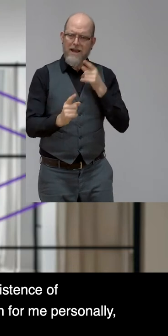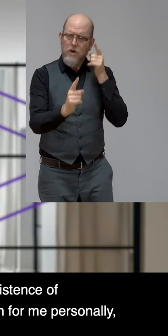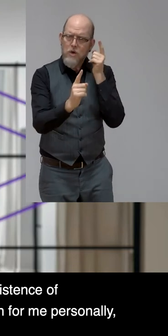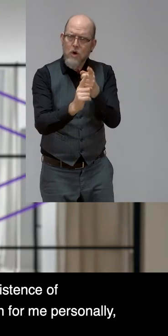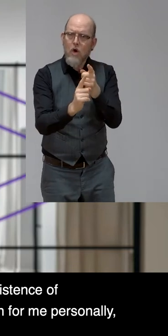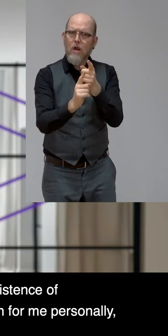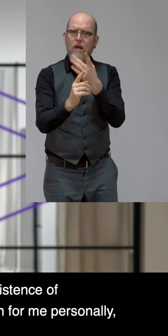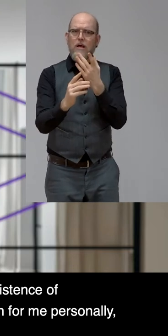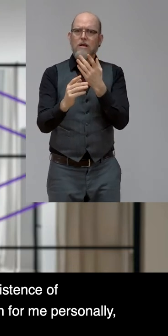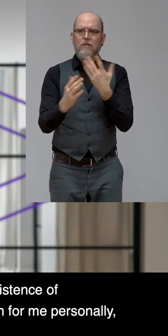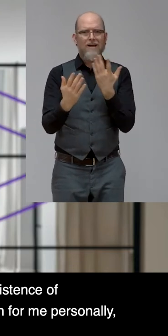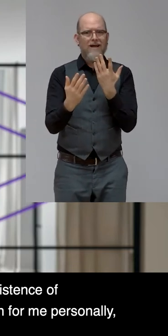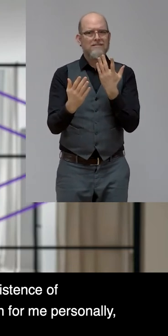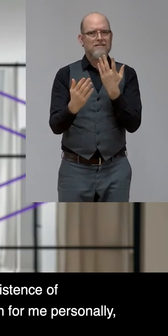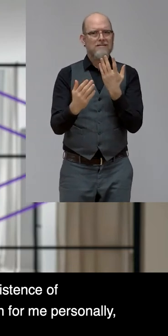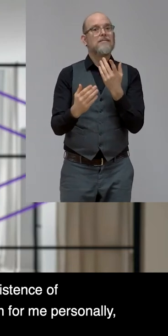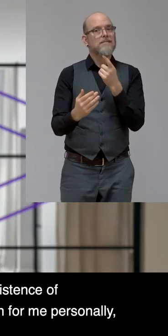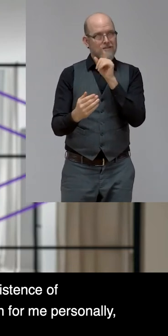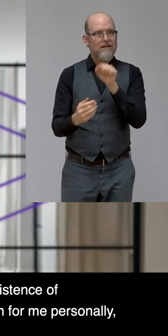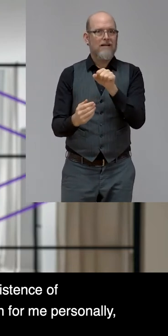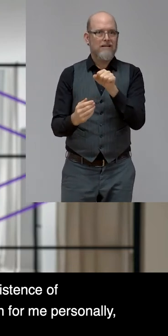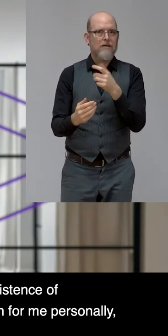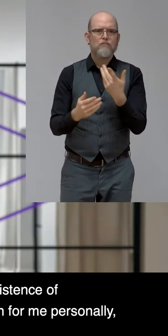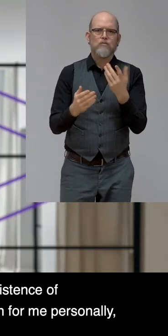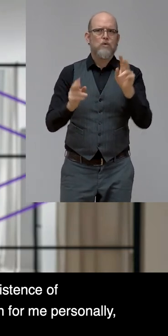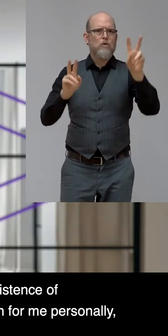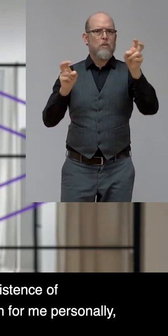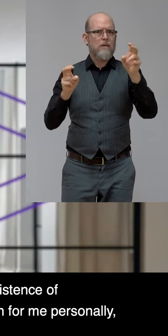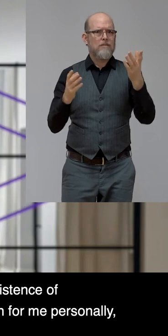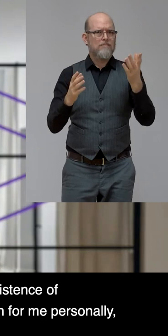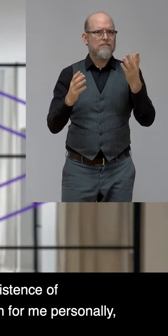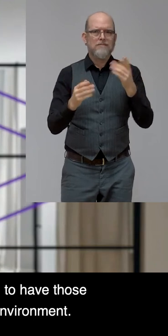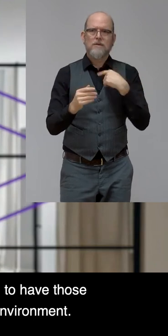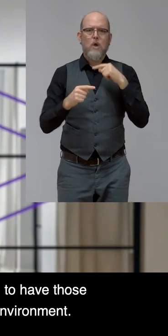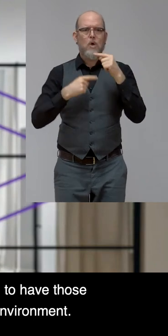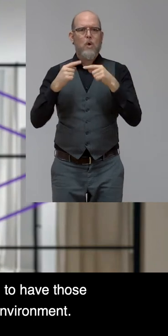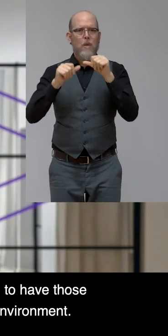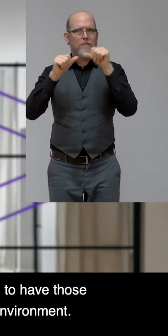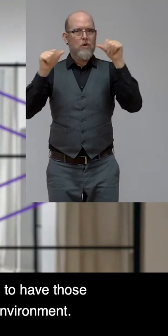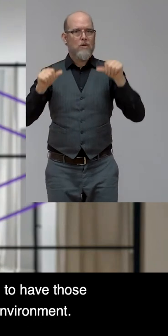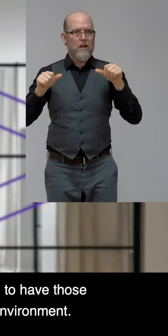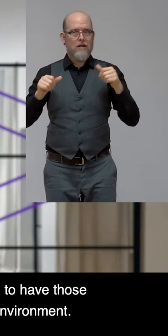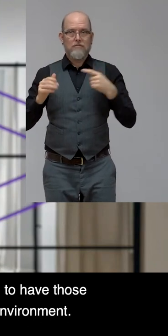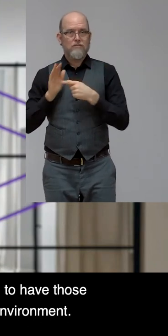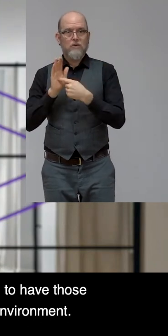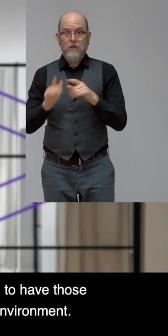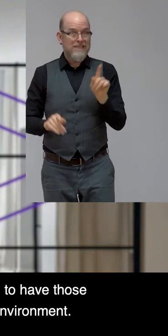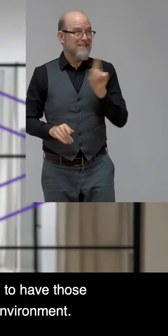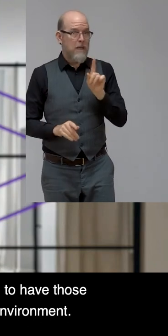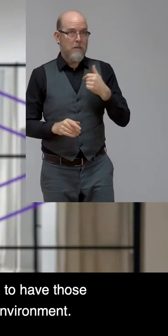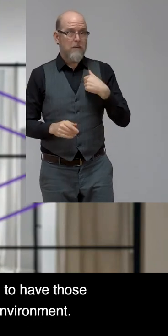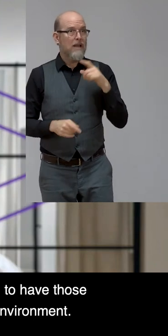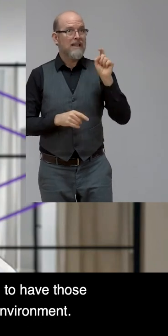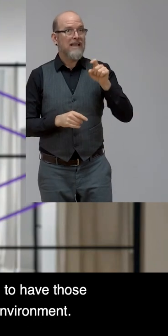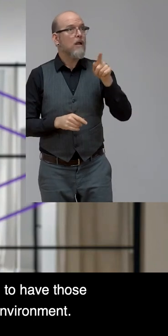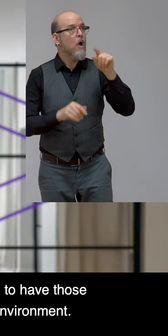role models and how very empowering it is. And it has been for me personally, right, for the employee